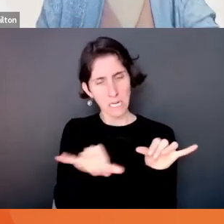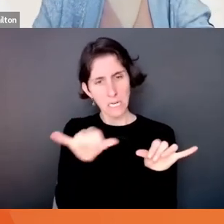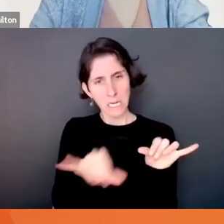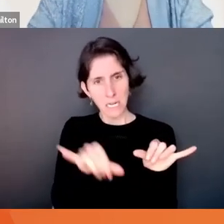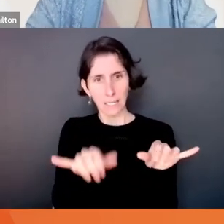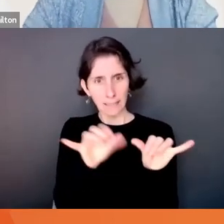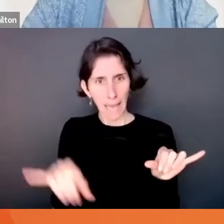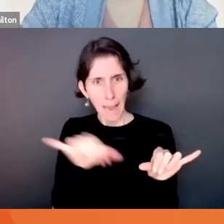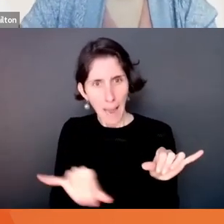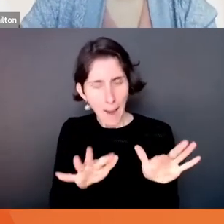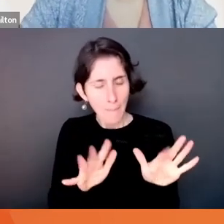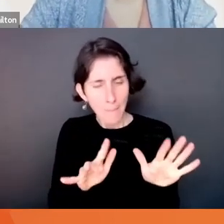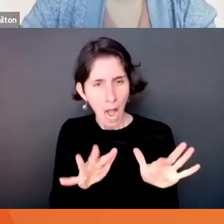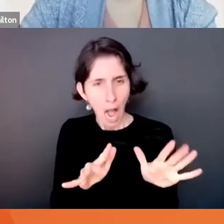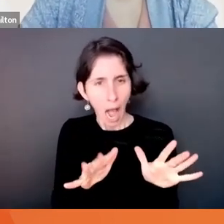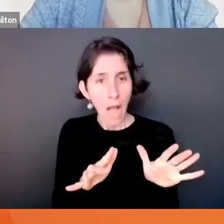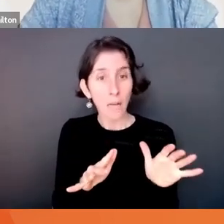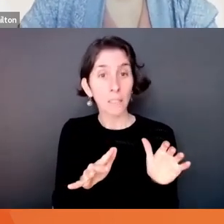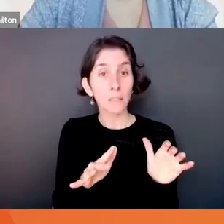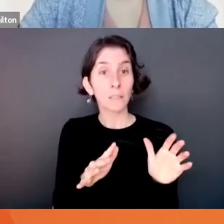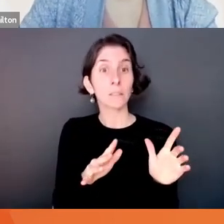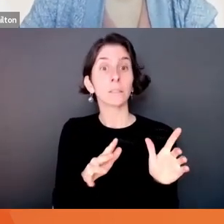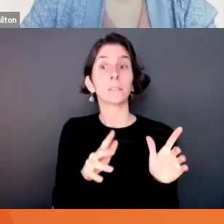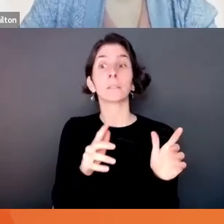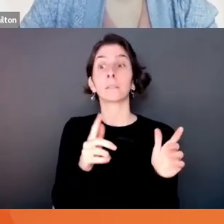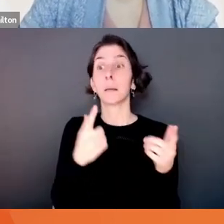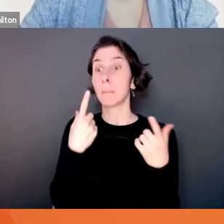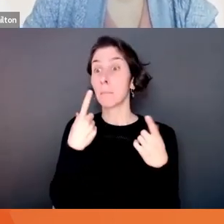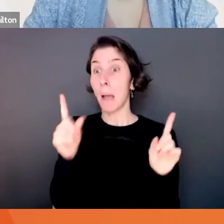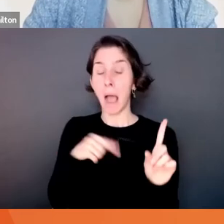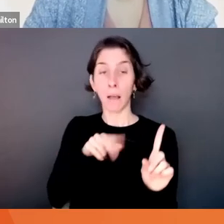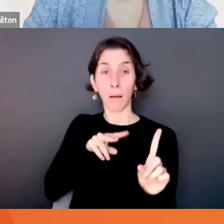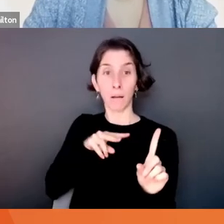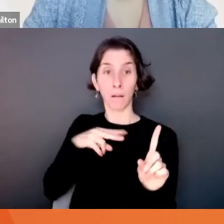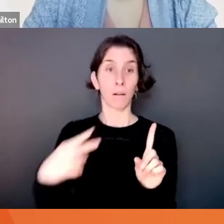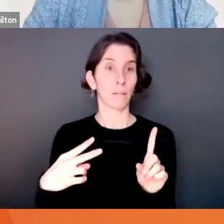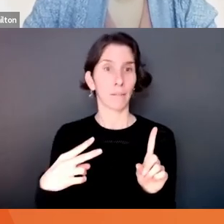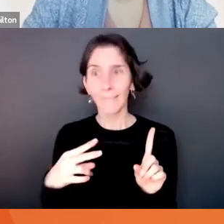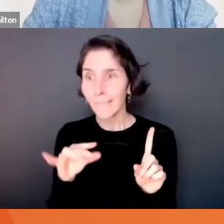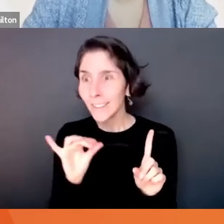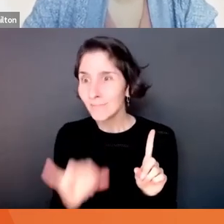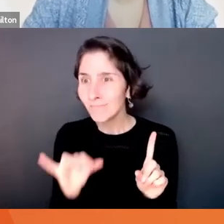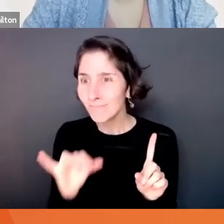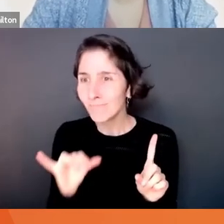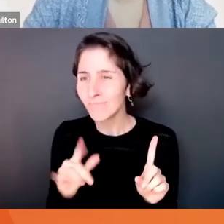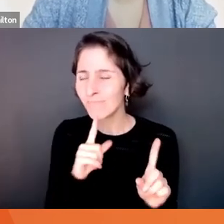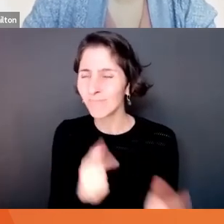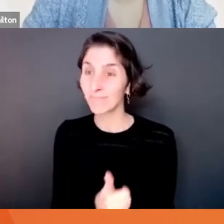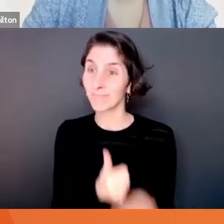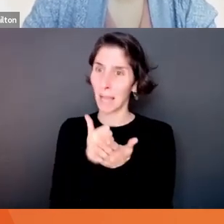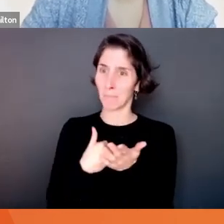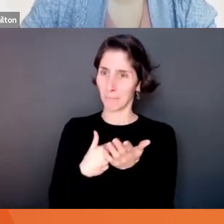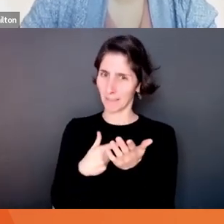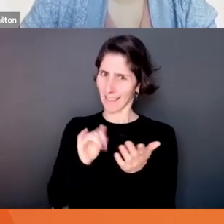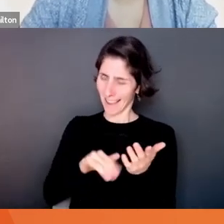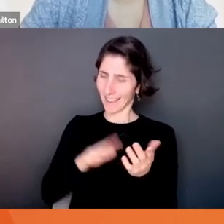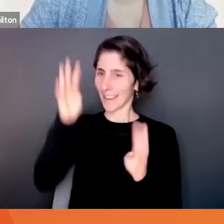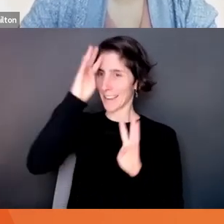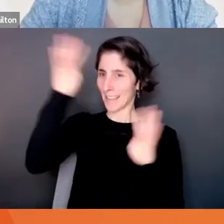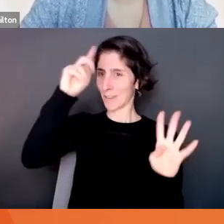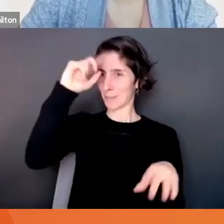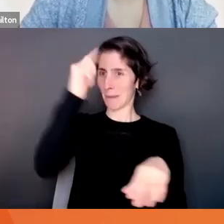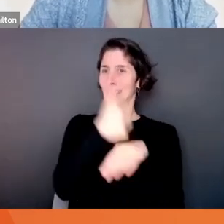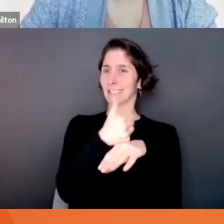And then I realized that I could just look at a different perspective and do it another way. And actually, that was a really helpful innovation mindset. And it's a story